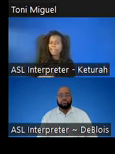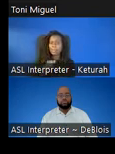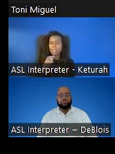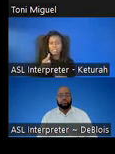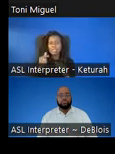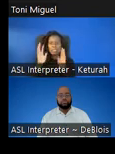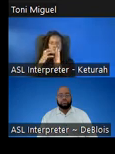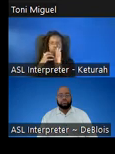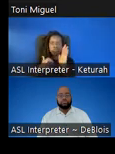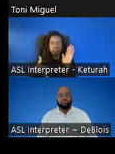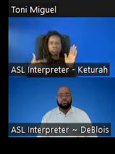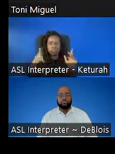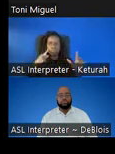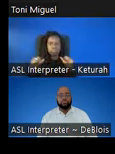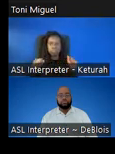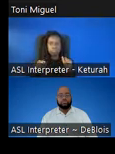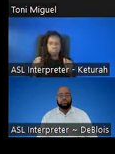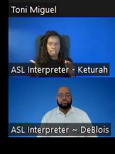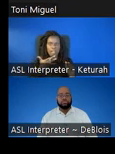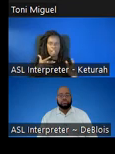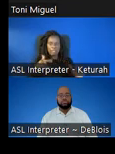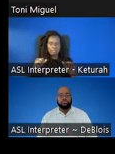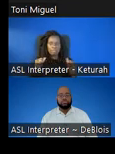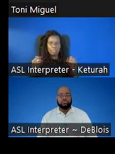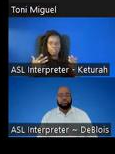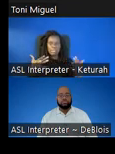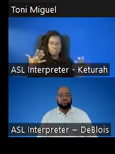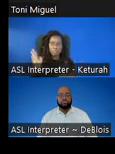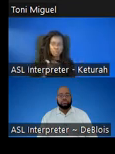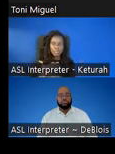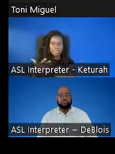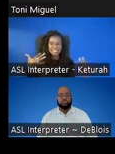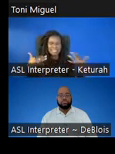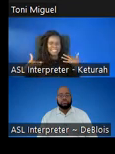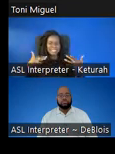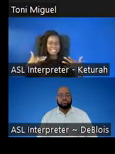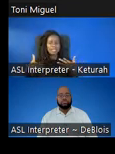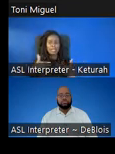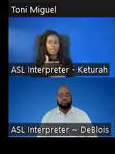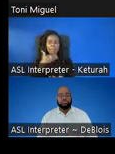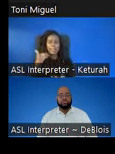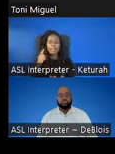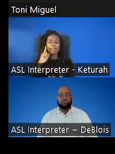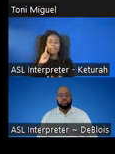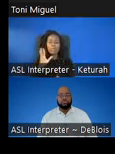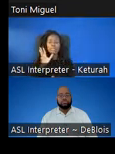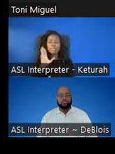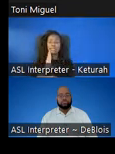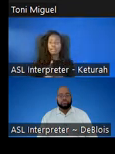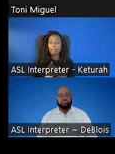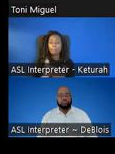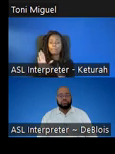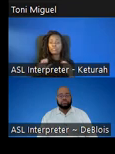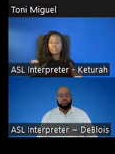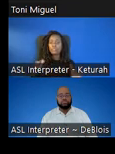busy. It wasn't so loud. There wasn't constant music behind it, which makes it better for some of our kids who need that simpler